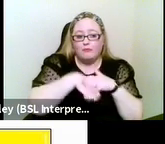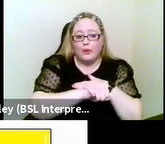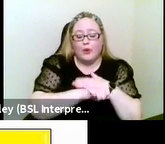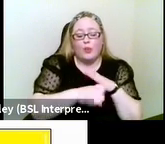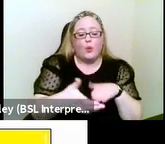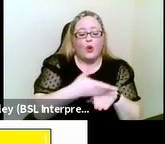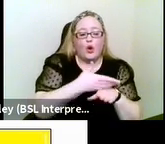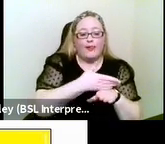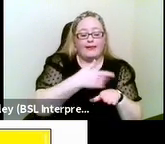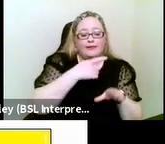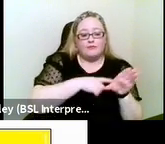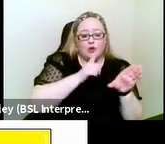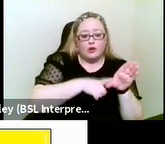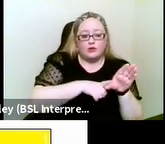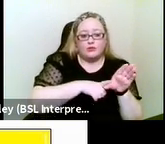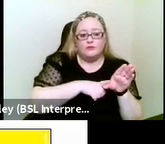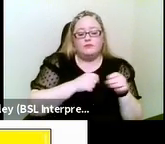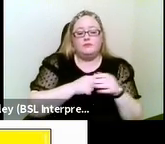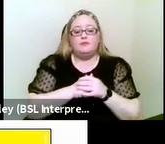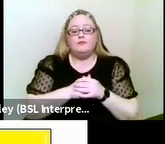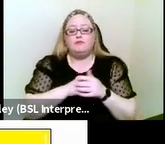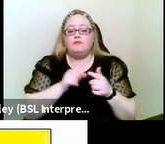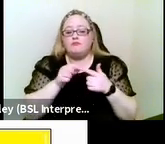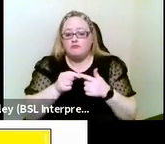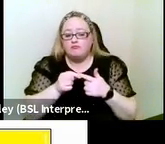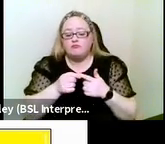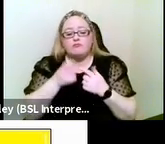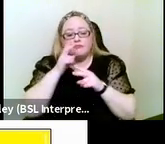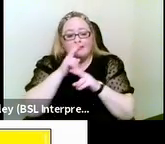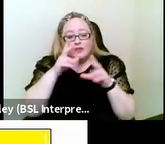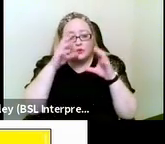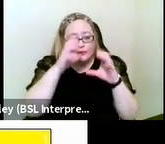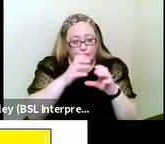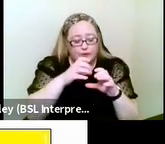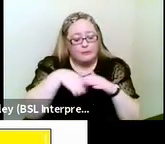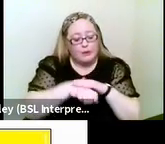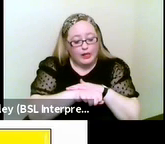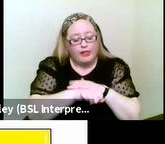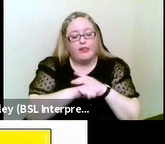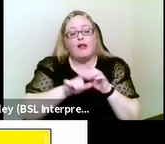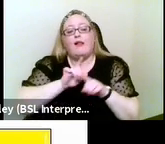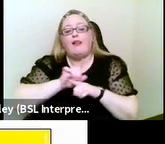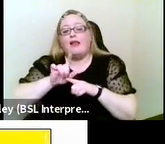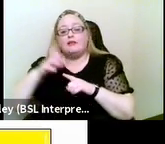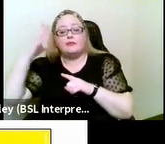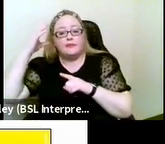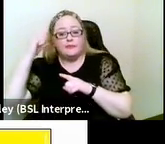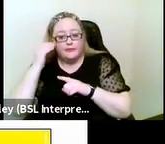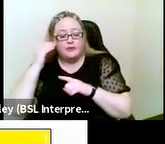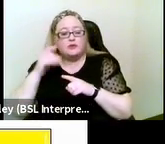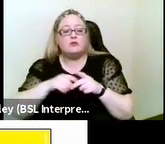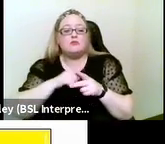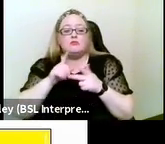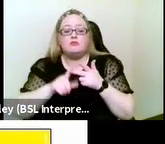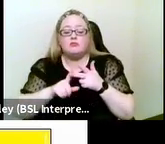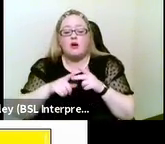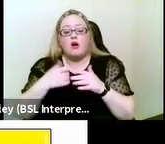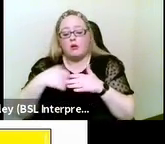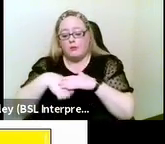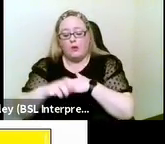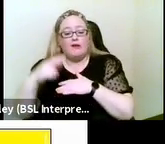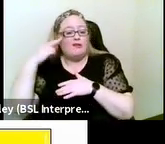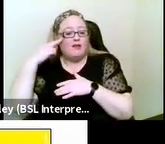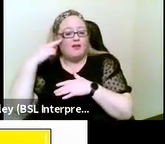those who are visually impaired from birth and go on to acquire hearing impairment. Those who are deaf from birth or early childhood